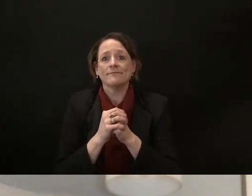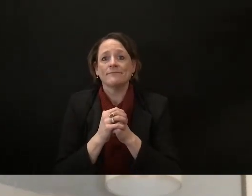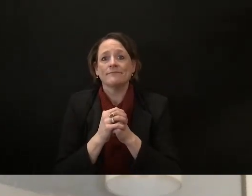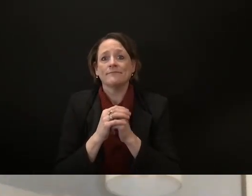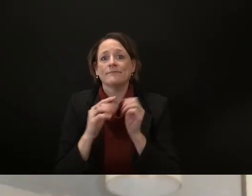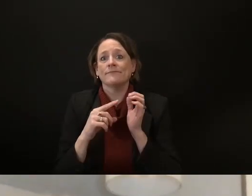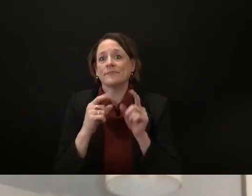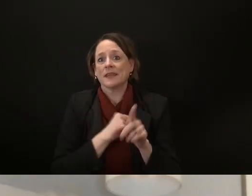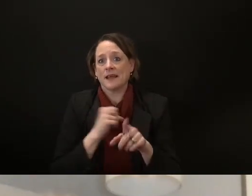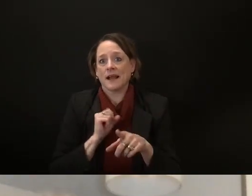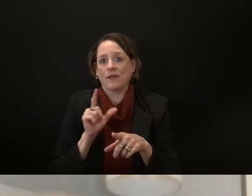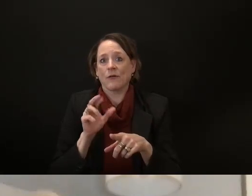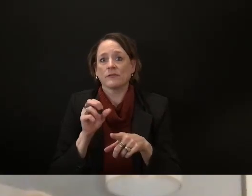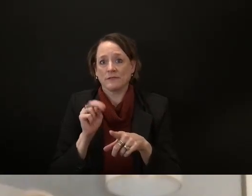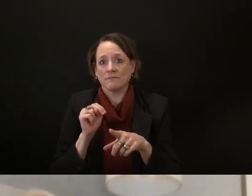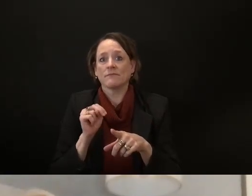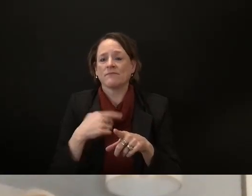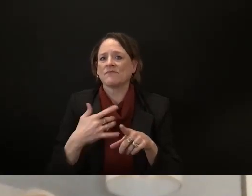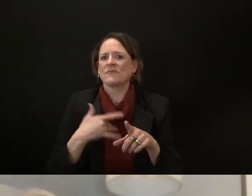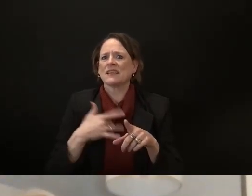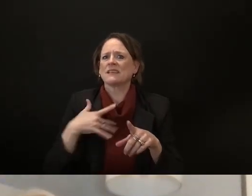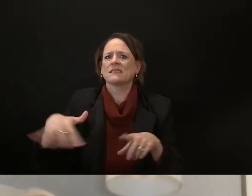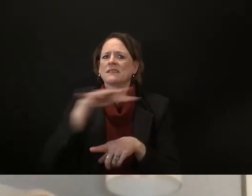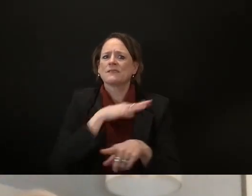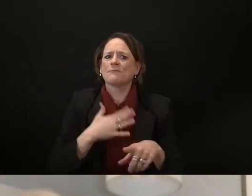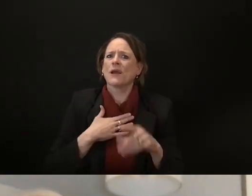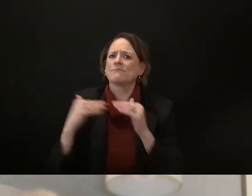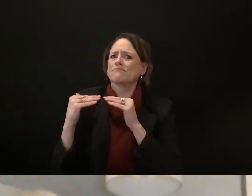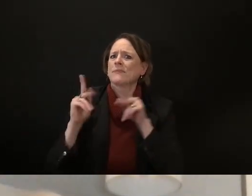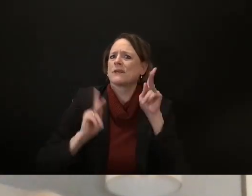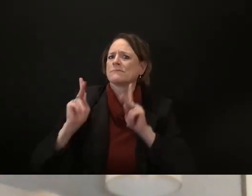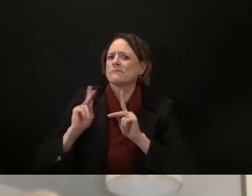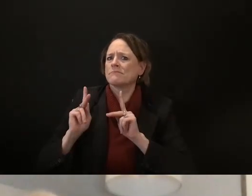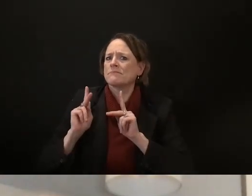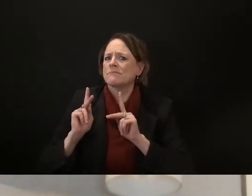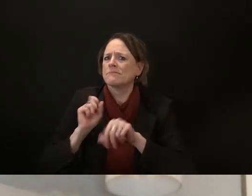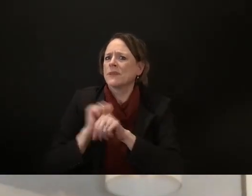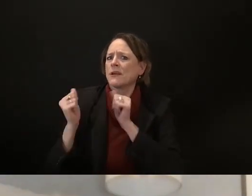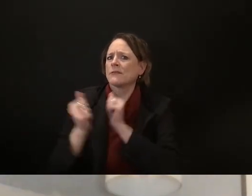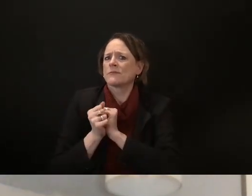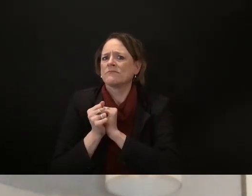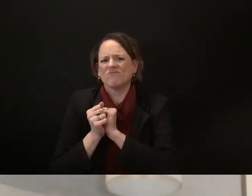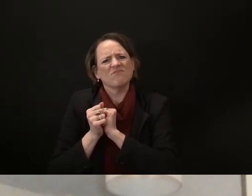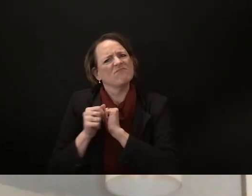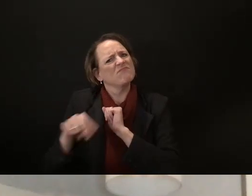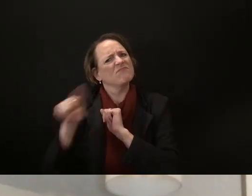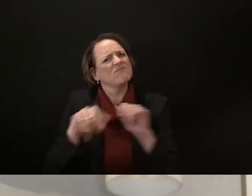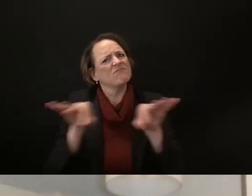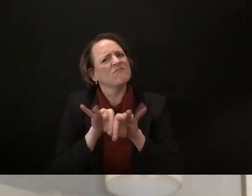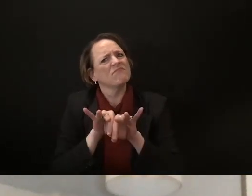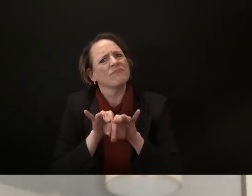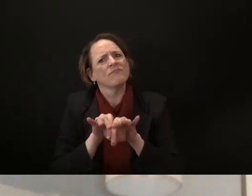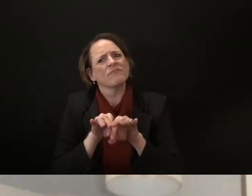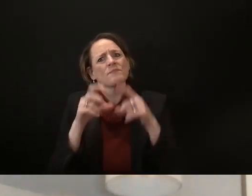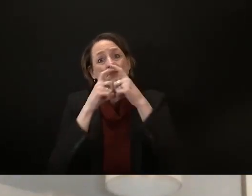46 different groups that have registered on the mask requirement 100 have registered in opposition